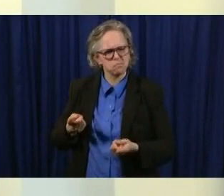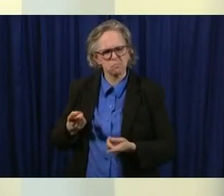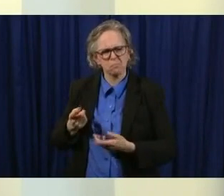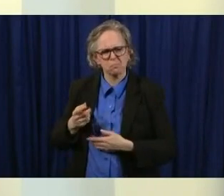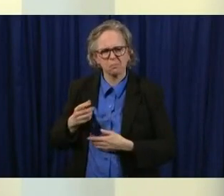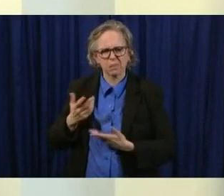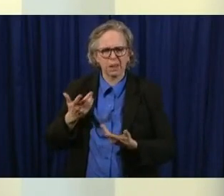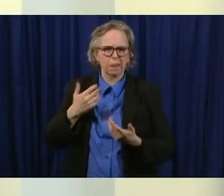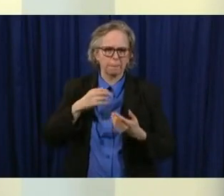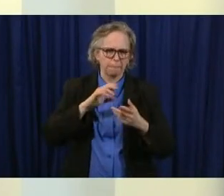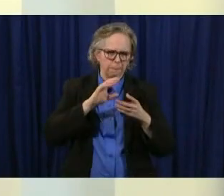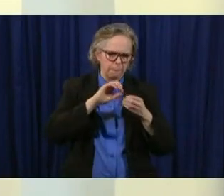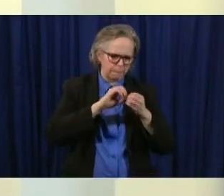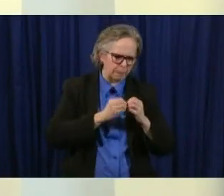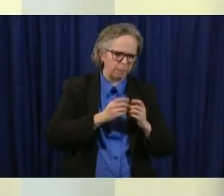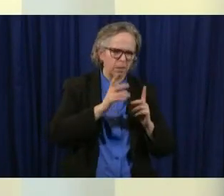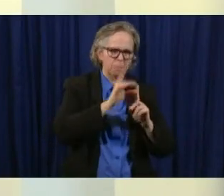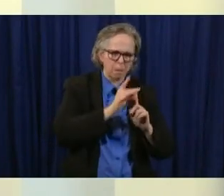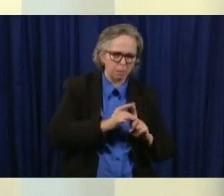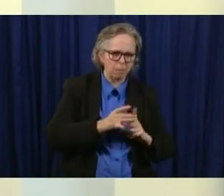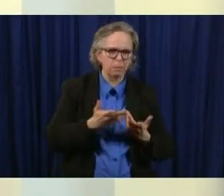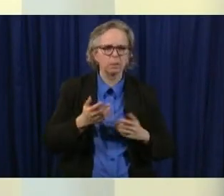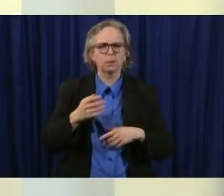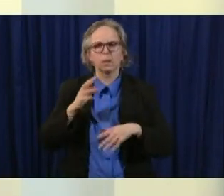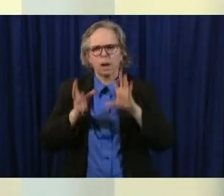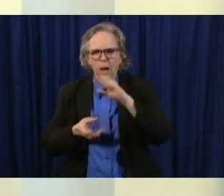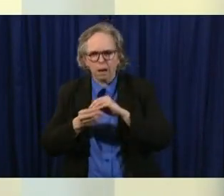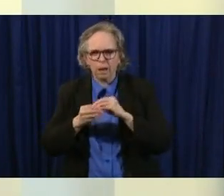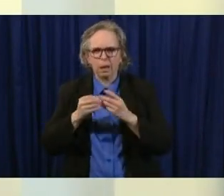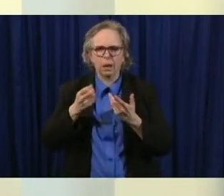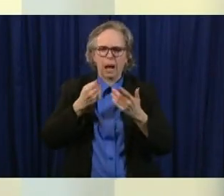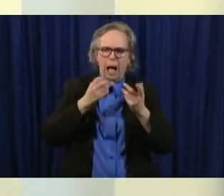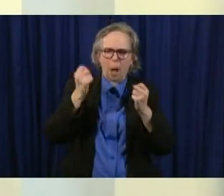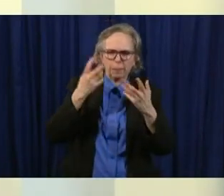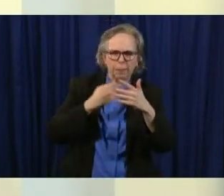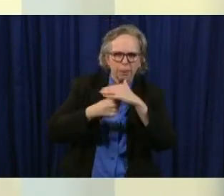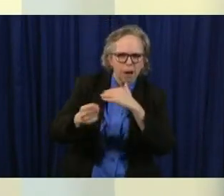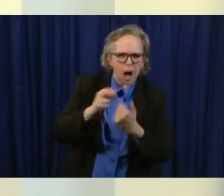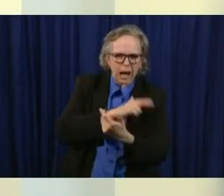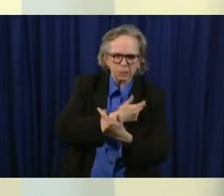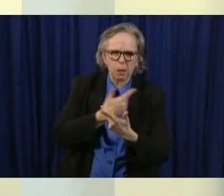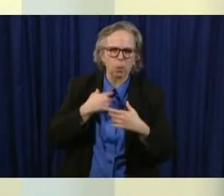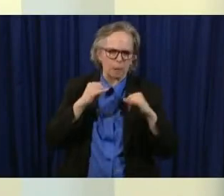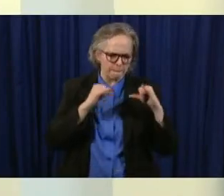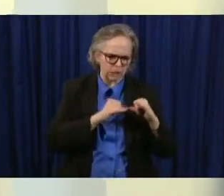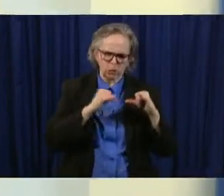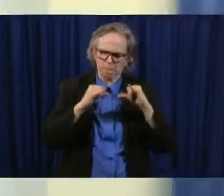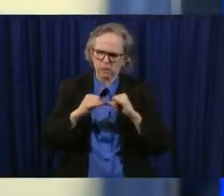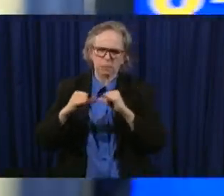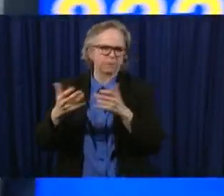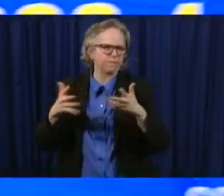you know other things like hospitalizations because we want to always keep an eye on capacity as well thank